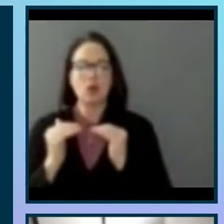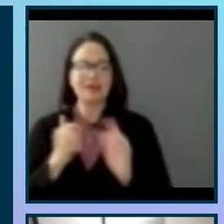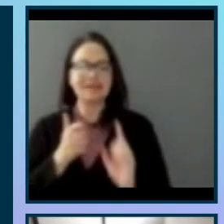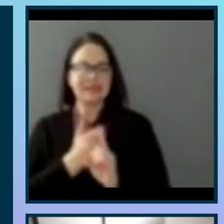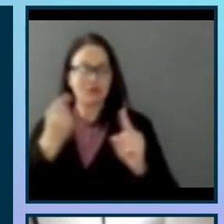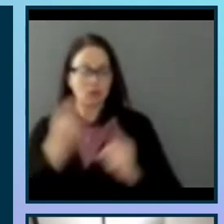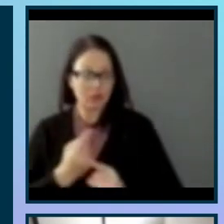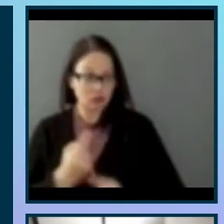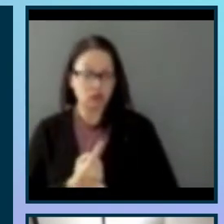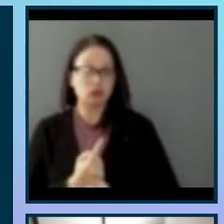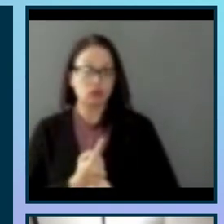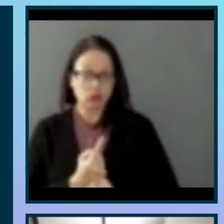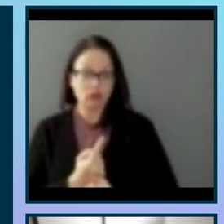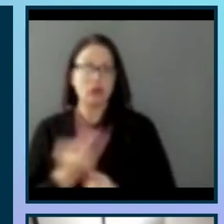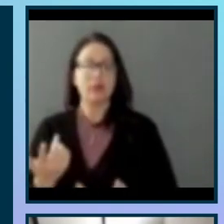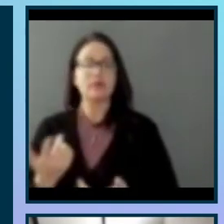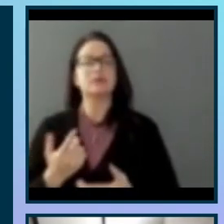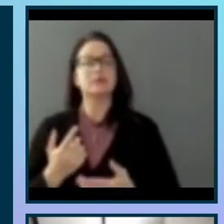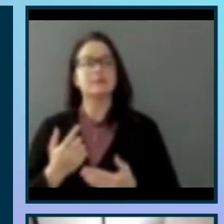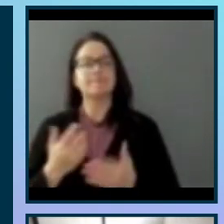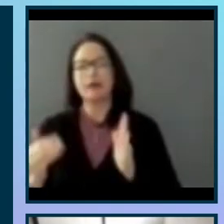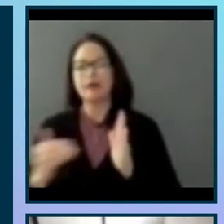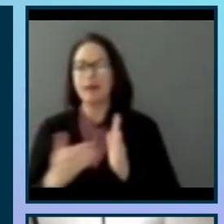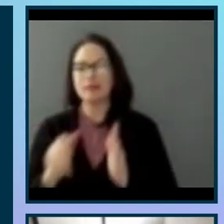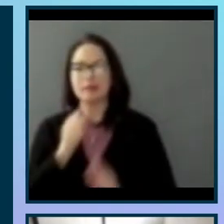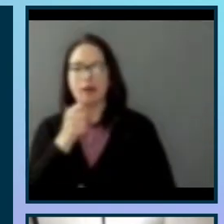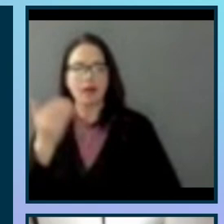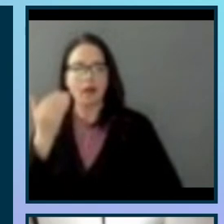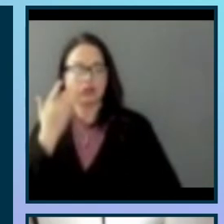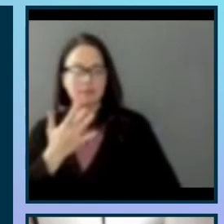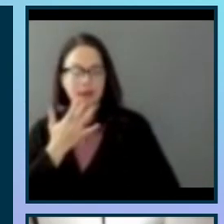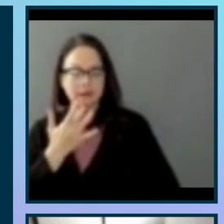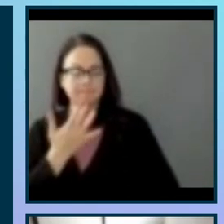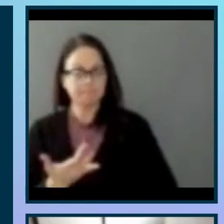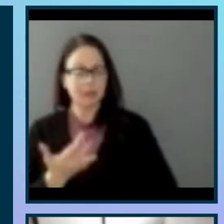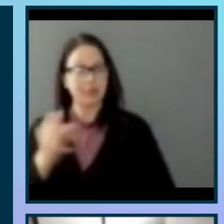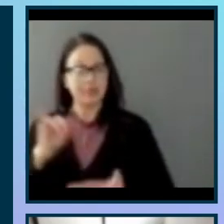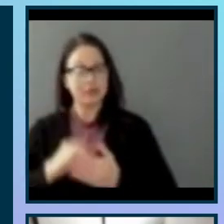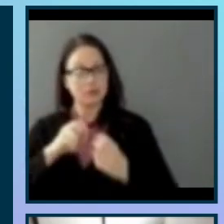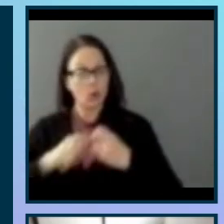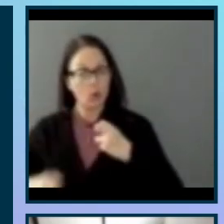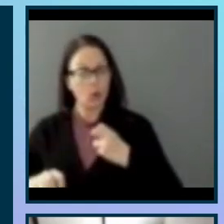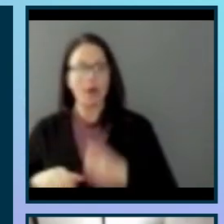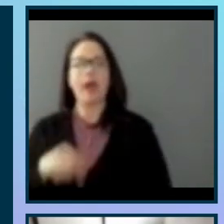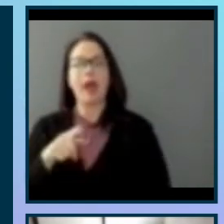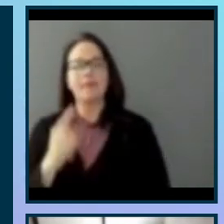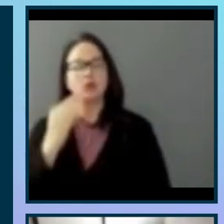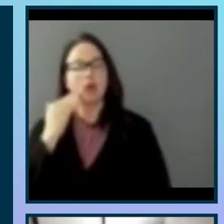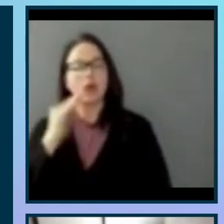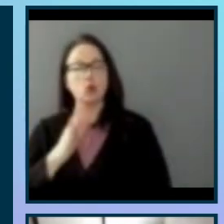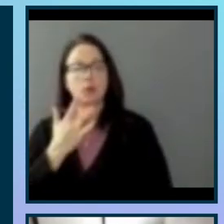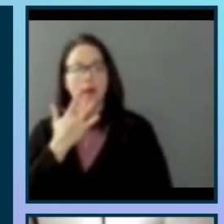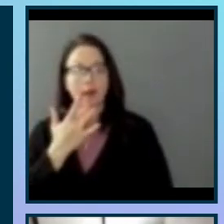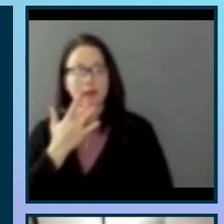bias takes a lot of conscious work. So question to ask is, have you acknowledged your biases and tried to counter them by